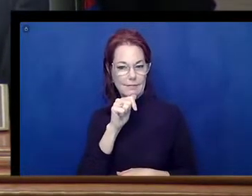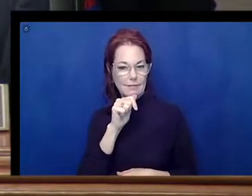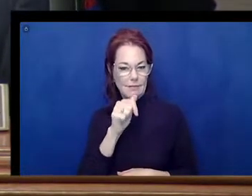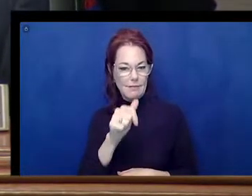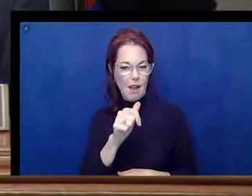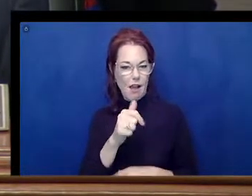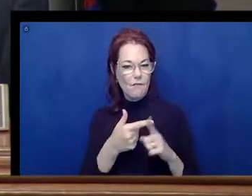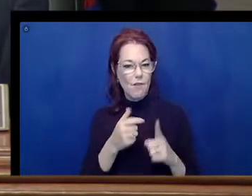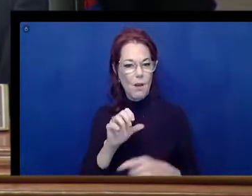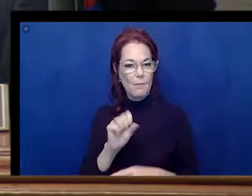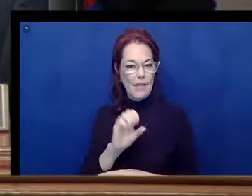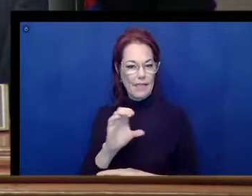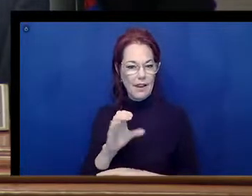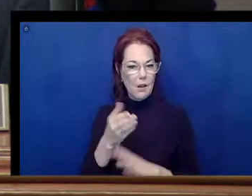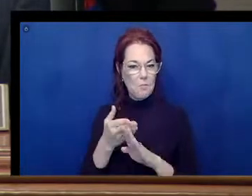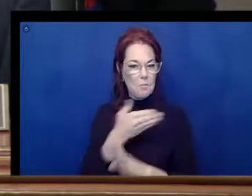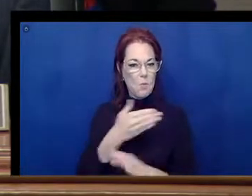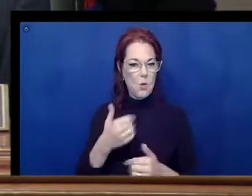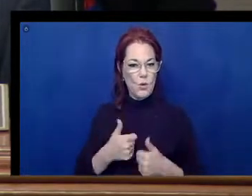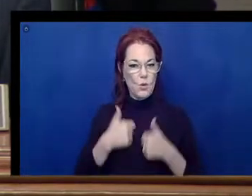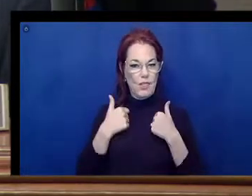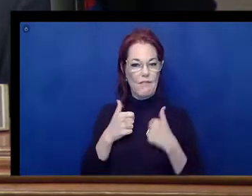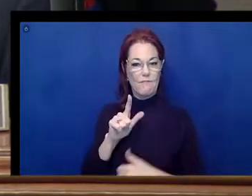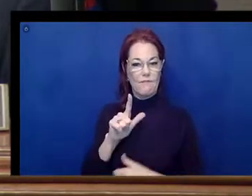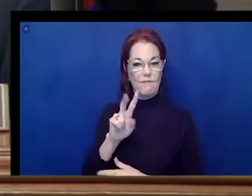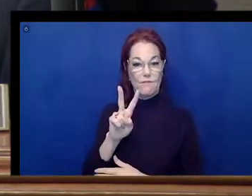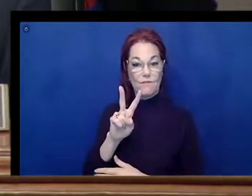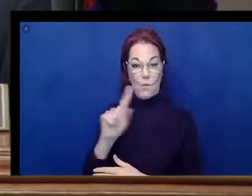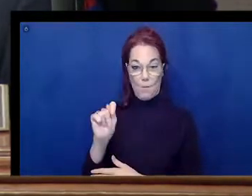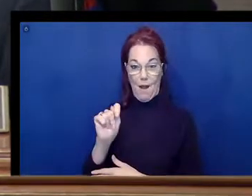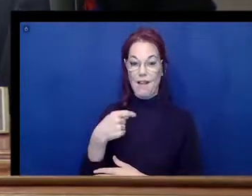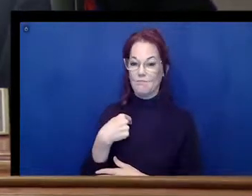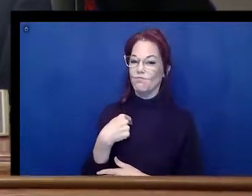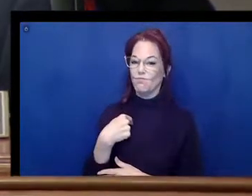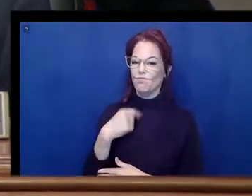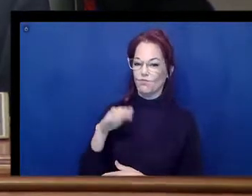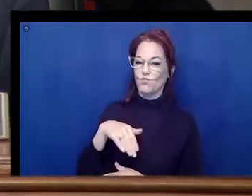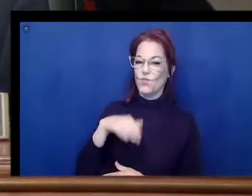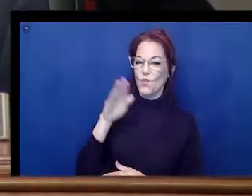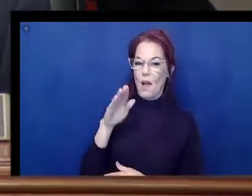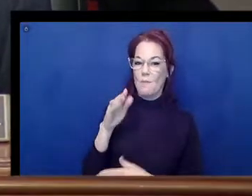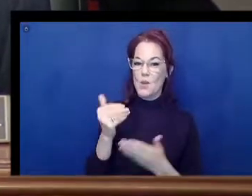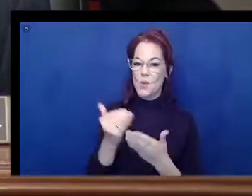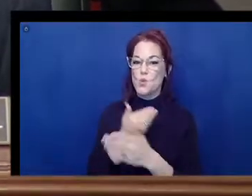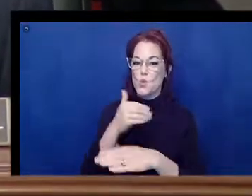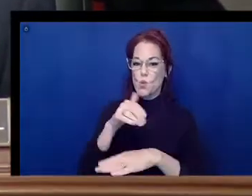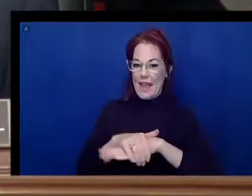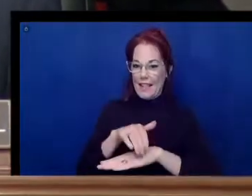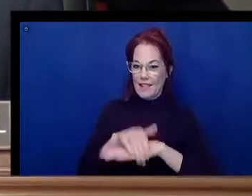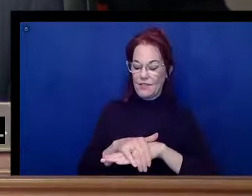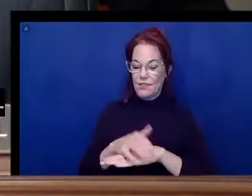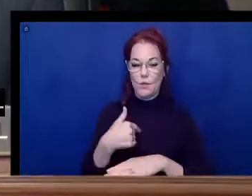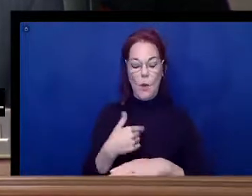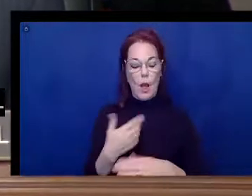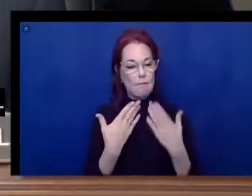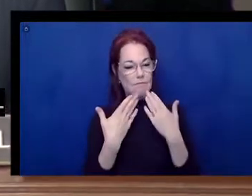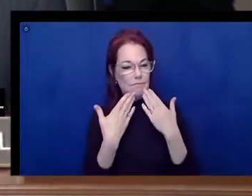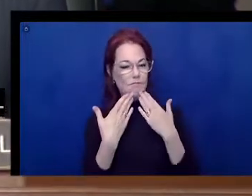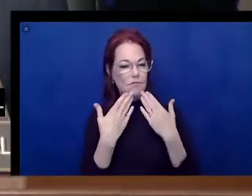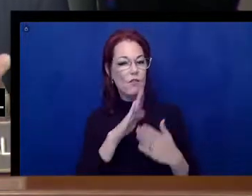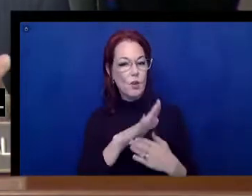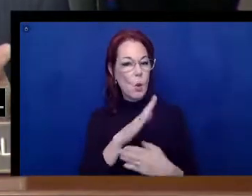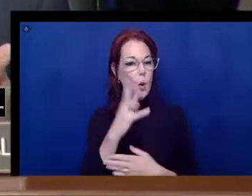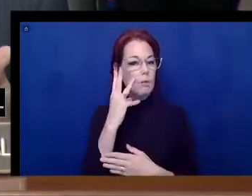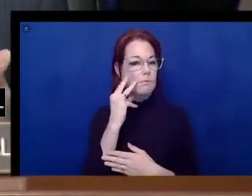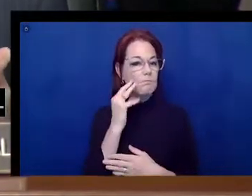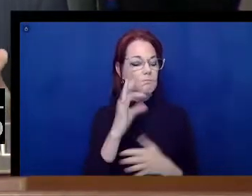And as a fellow New Englander, I'm especially grateful for your personal insight into how telehealth